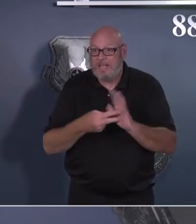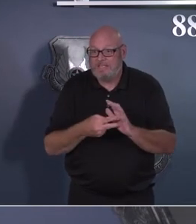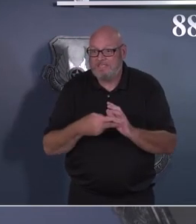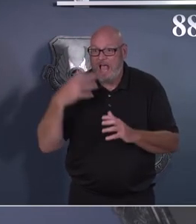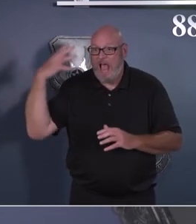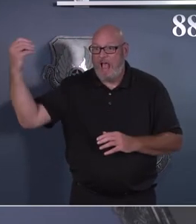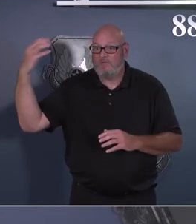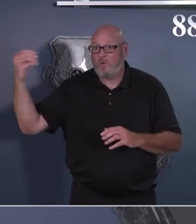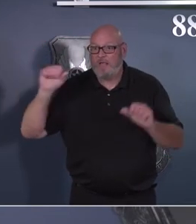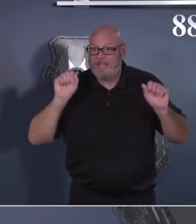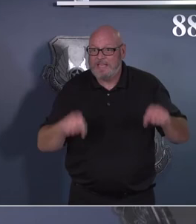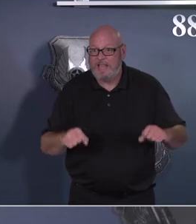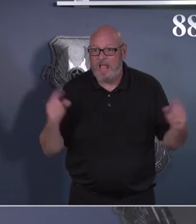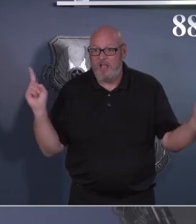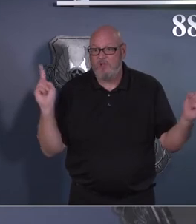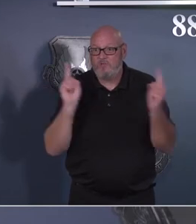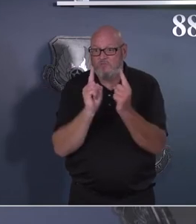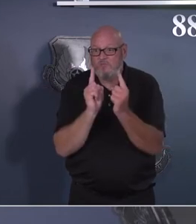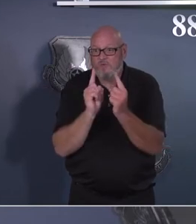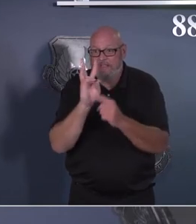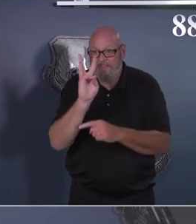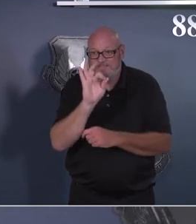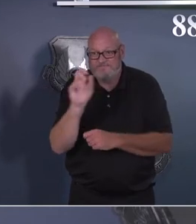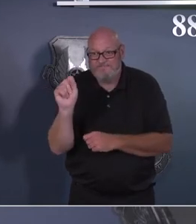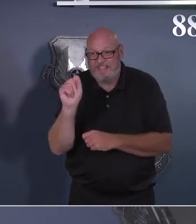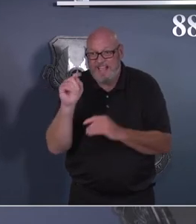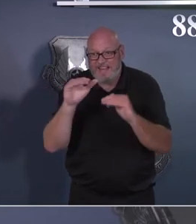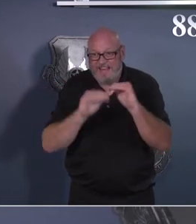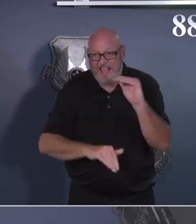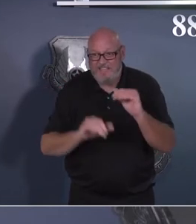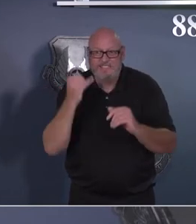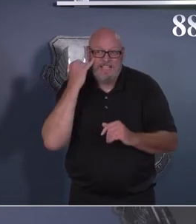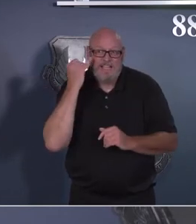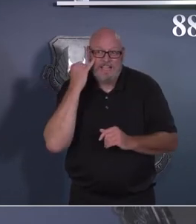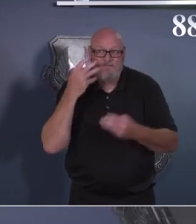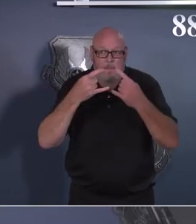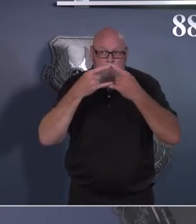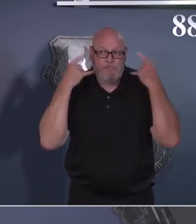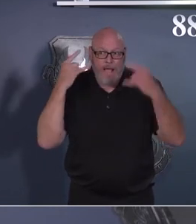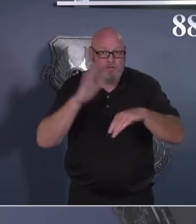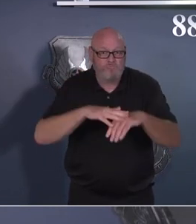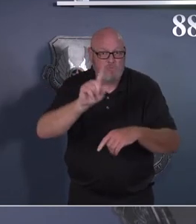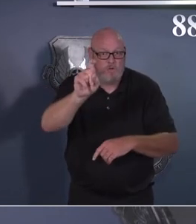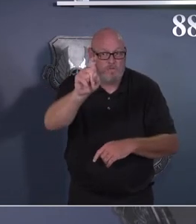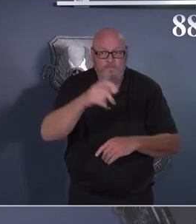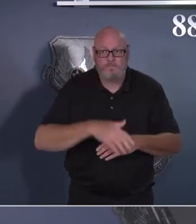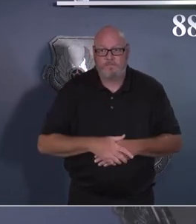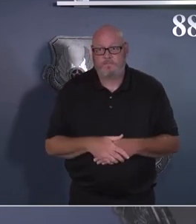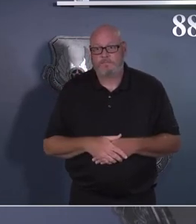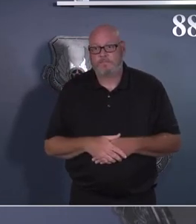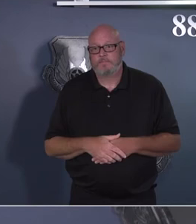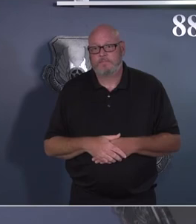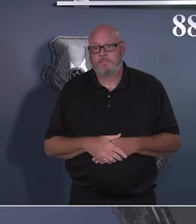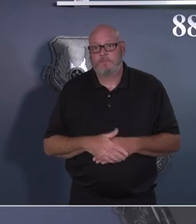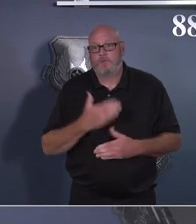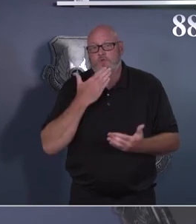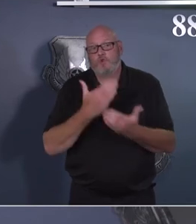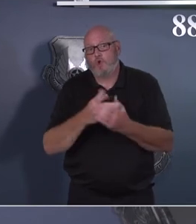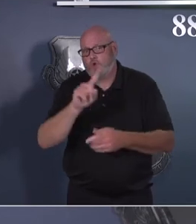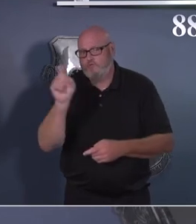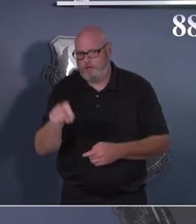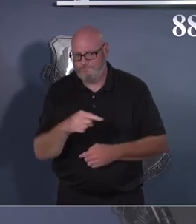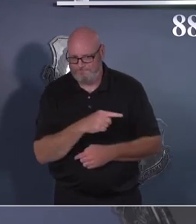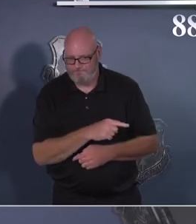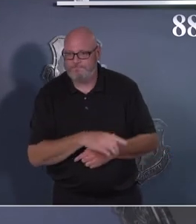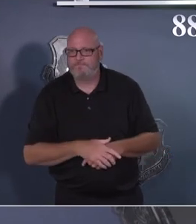an outdoor event if face coverings are warm? And so I appreciate that because that's a consideration of mitigating measures. You're saying,